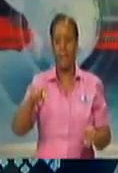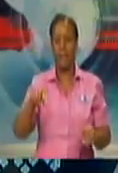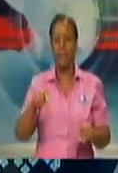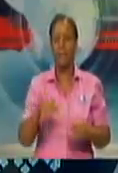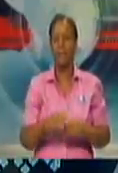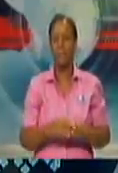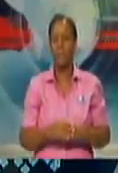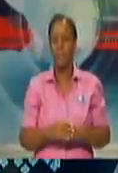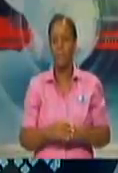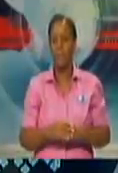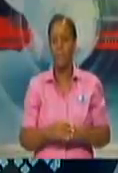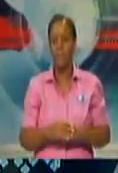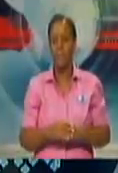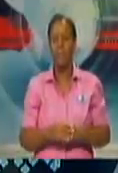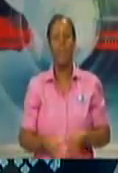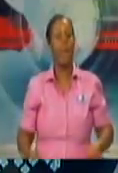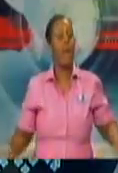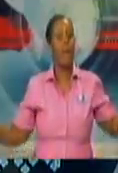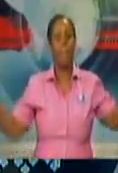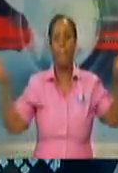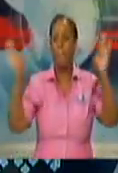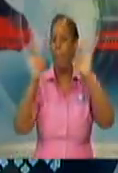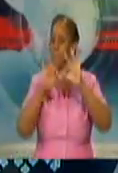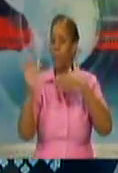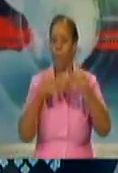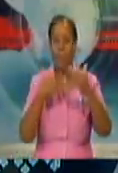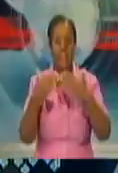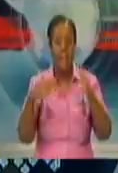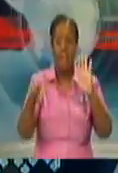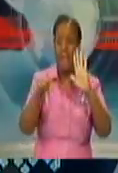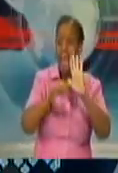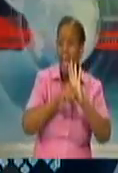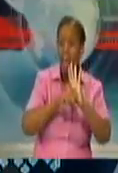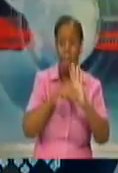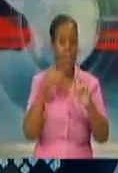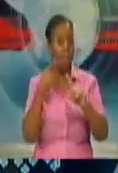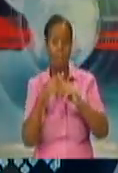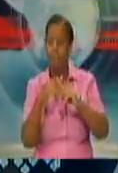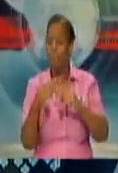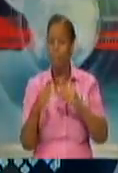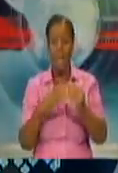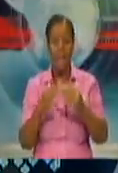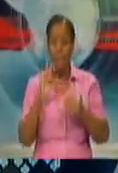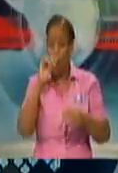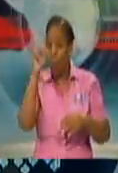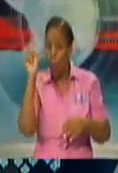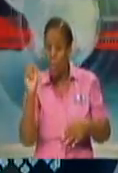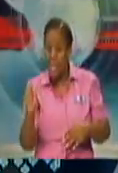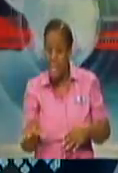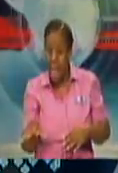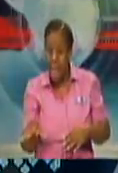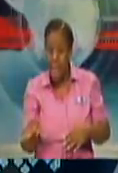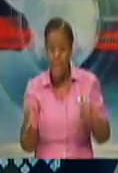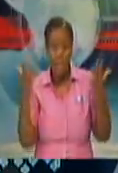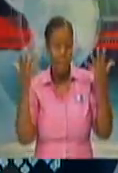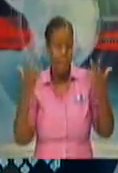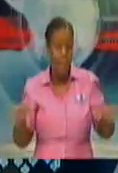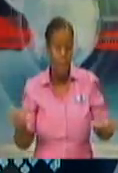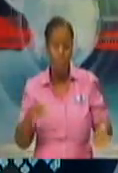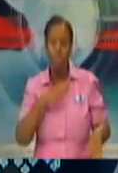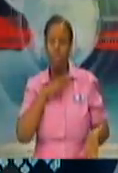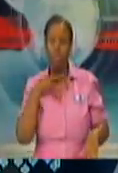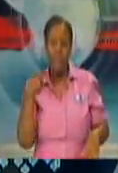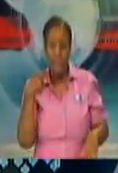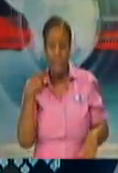critically important, even with negative patients, we need to know, once you take a source from someone, there's an inherent risk that that person is a suspect case.